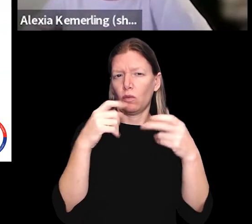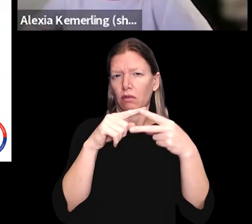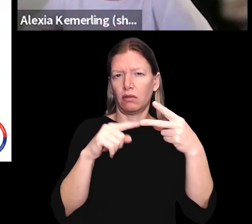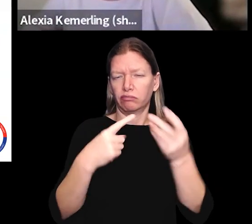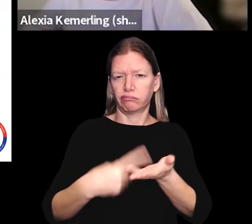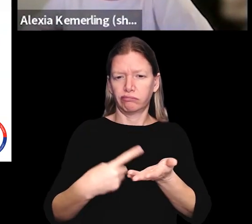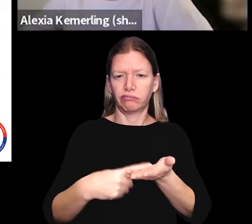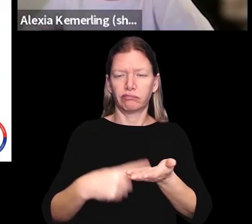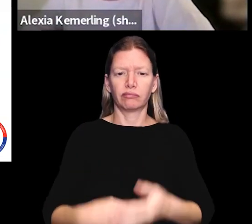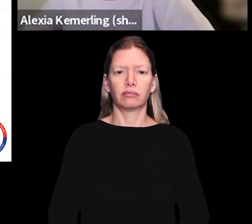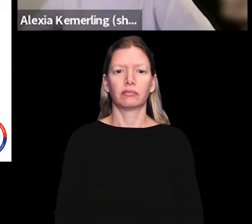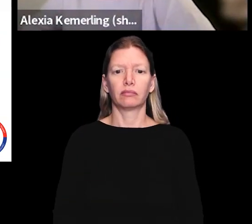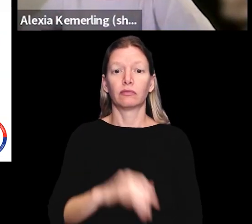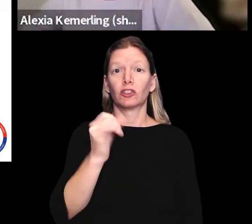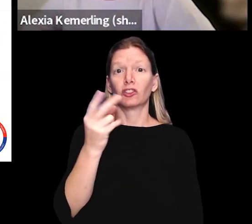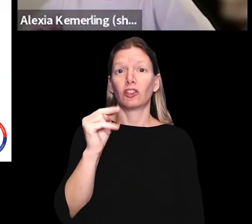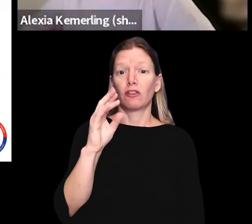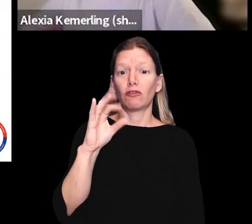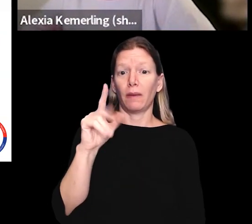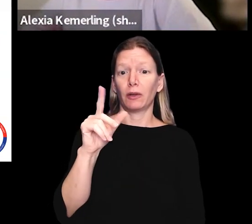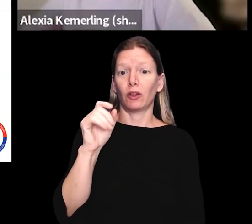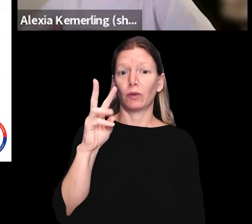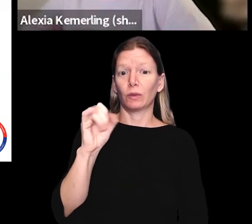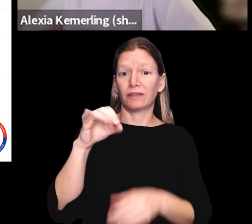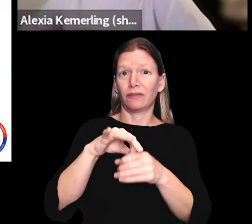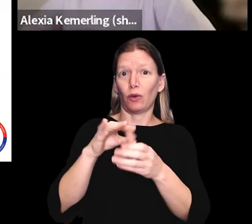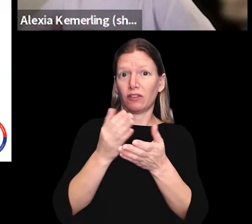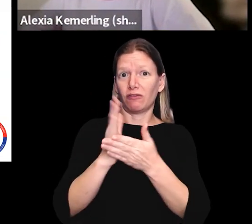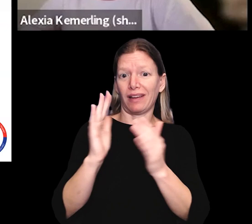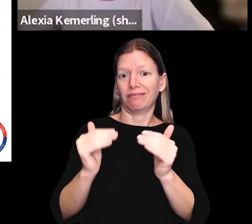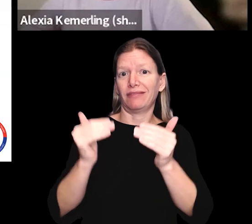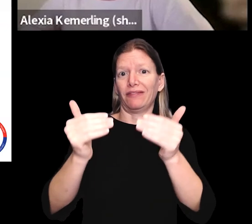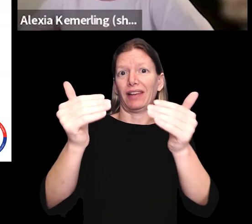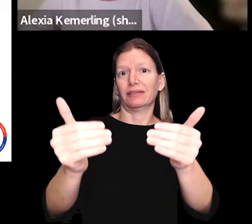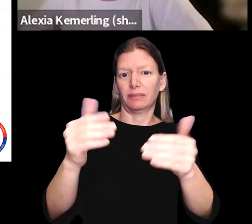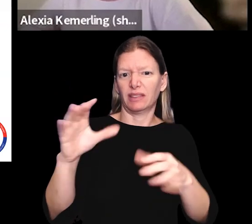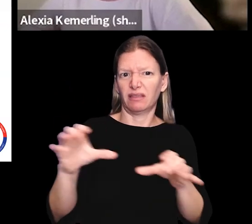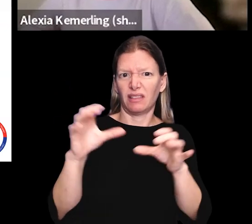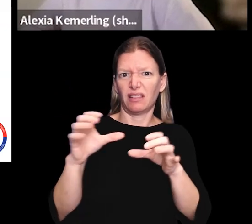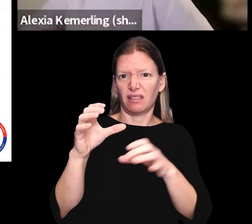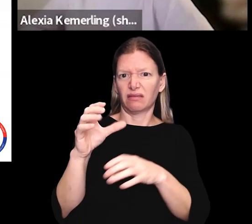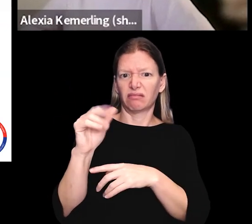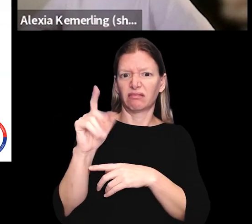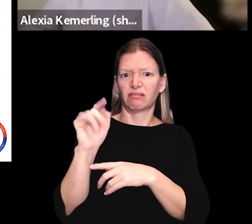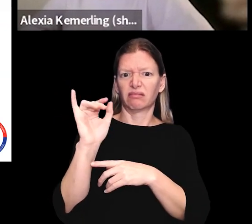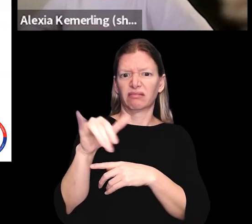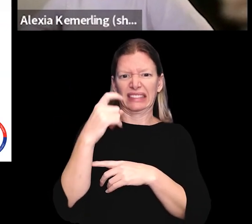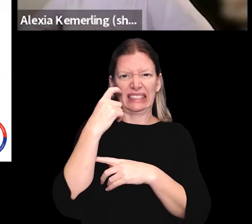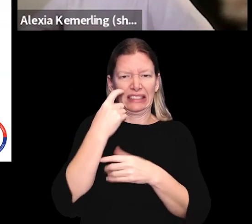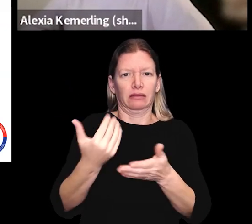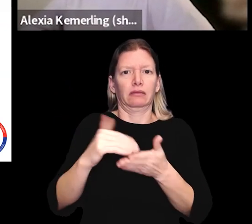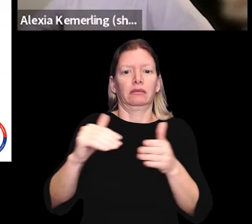level that I wanted to talk about. The John Robert Lewis Voting Rights Act Advancement Act was just